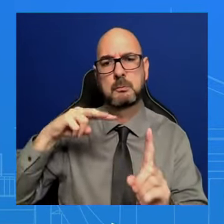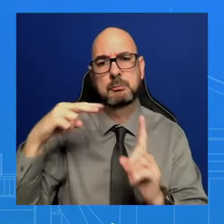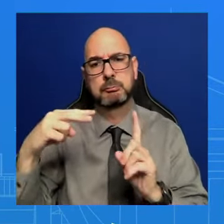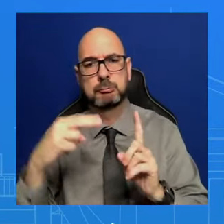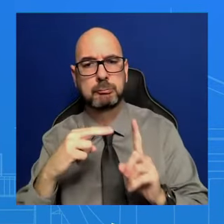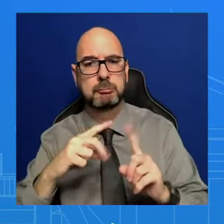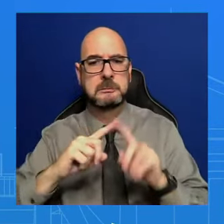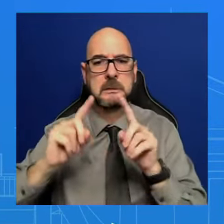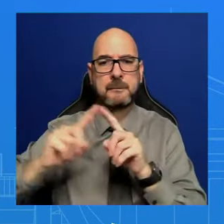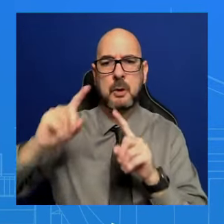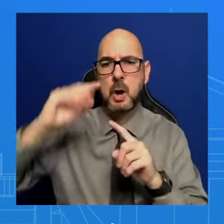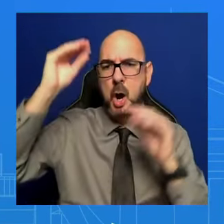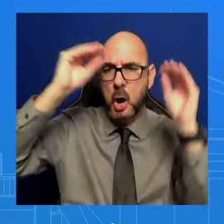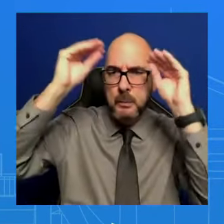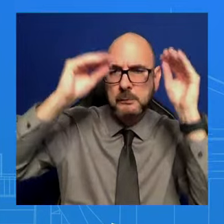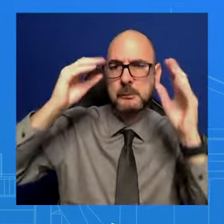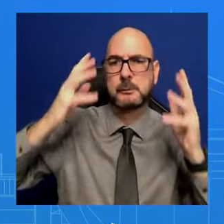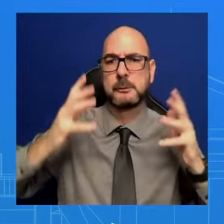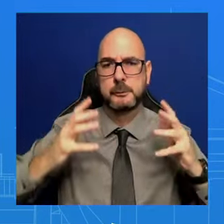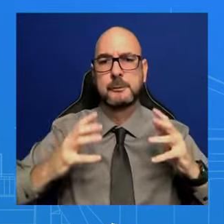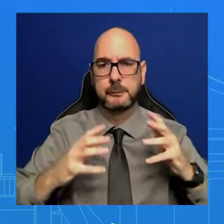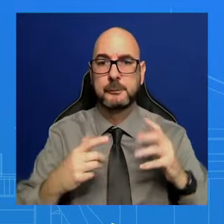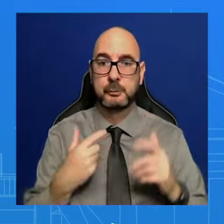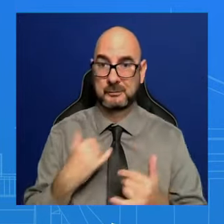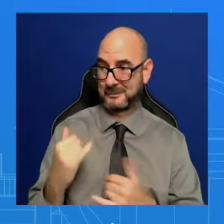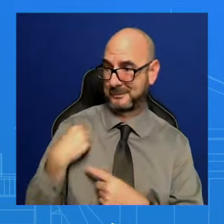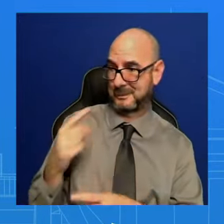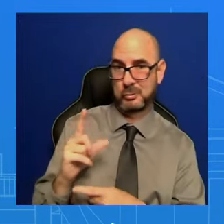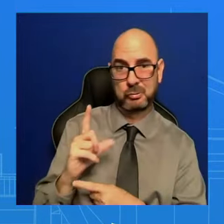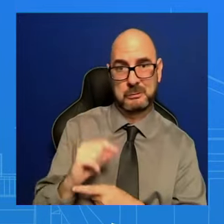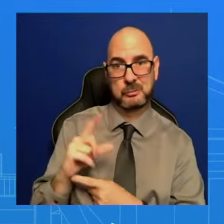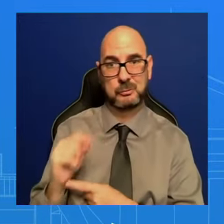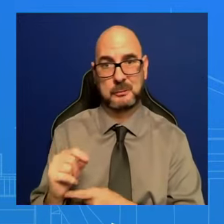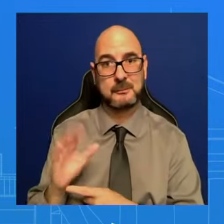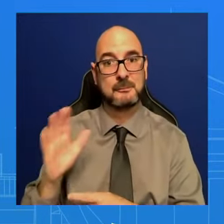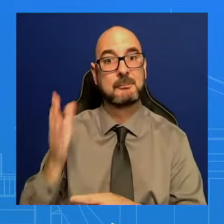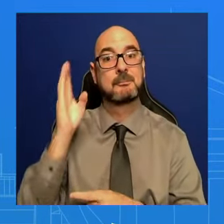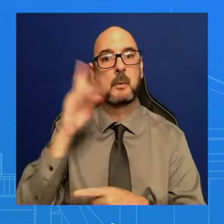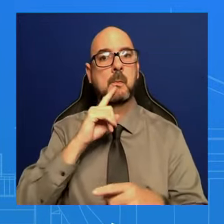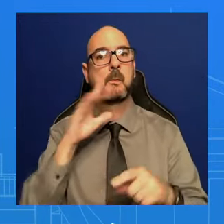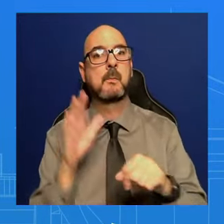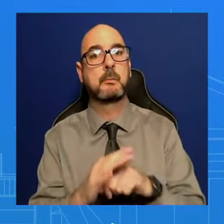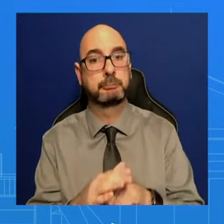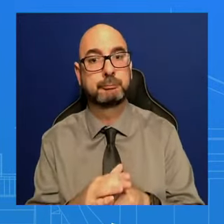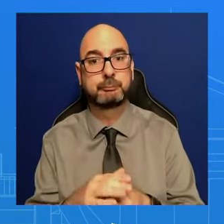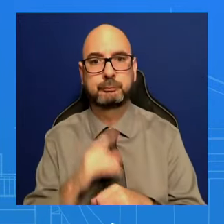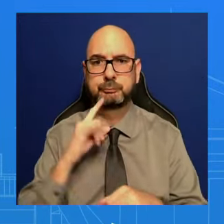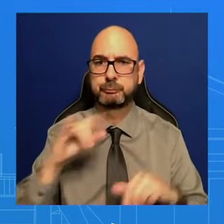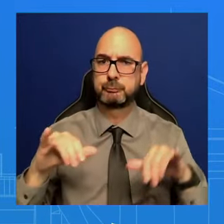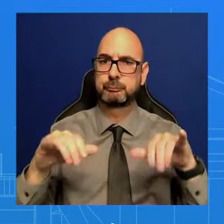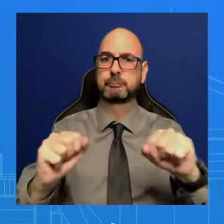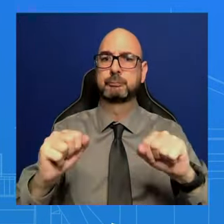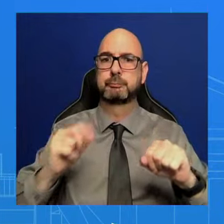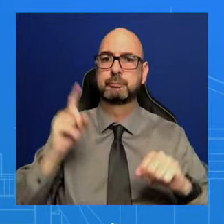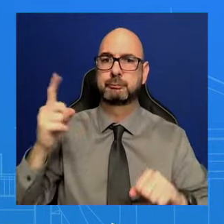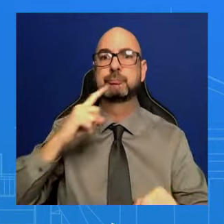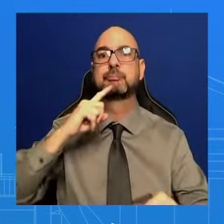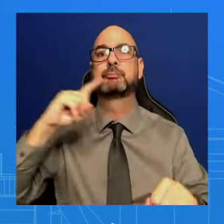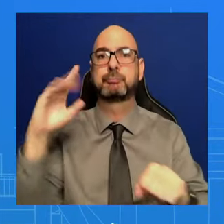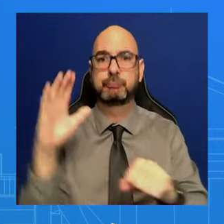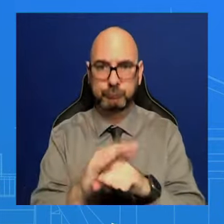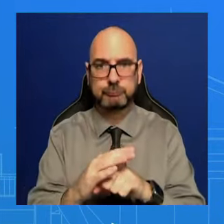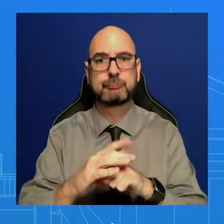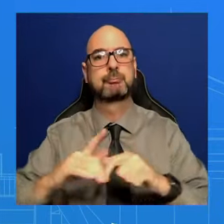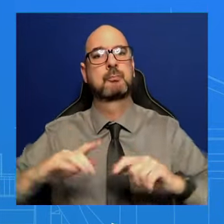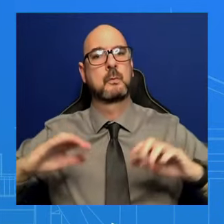about 2020 and the promise that the President has made, he did make a promise, and he has done everything that he can to keep that promise.